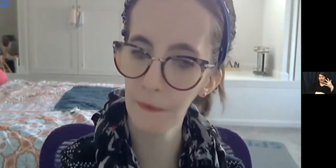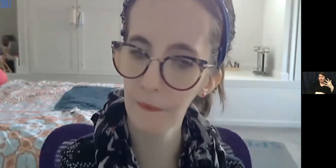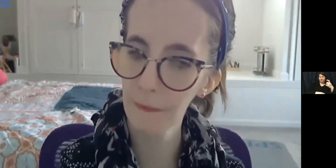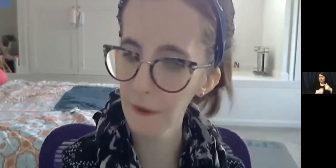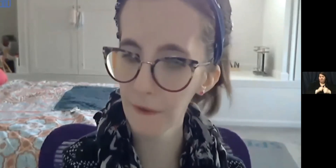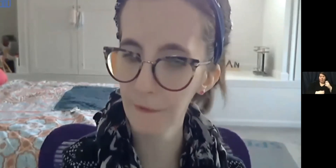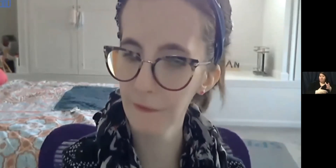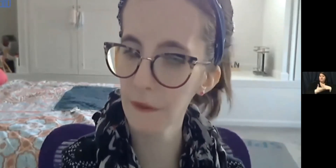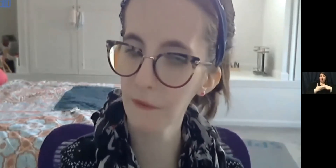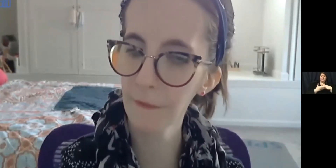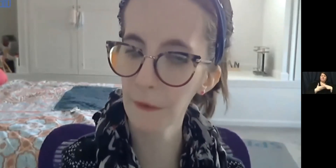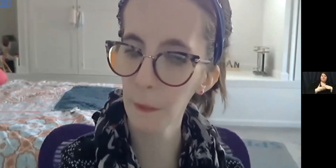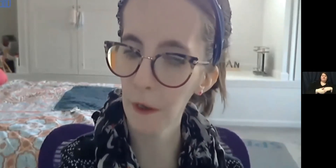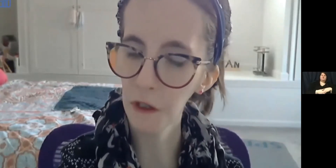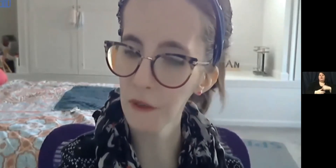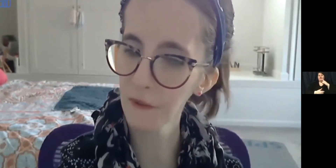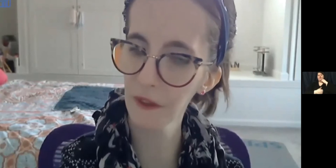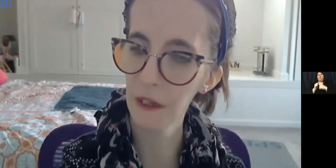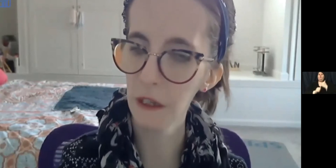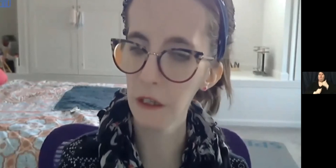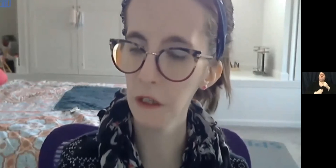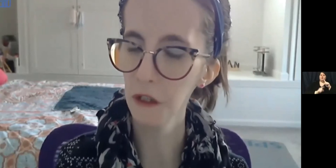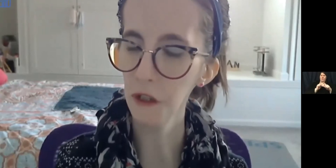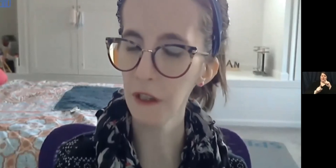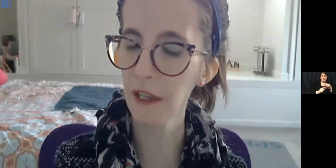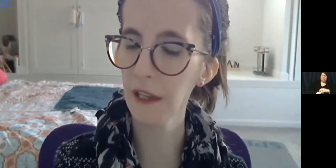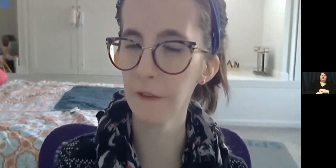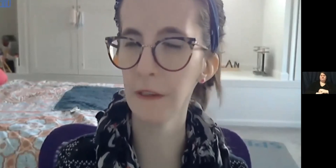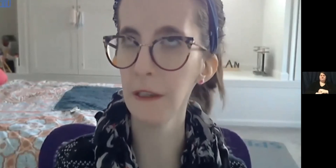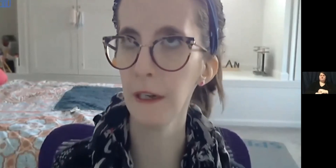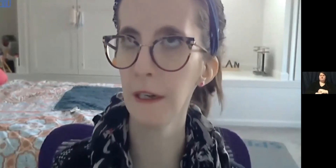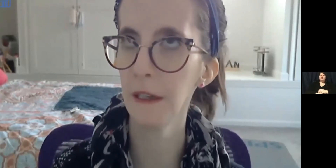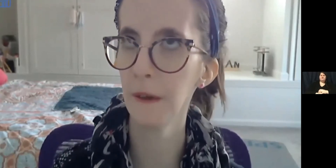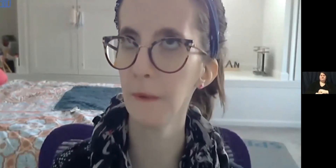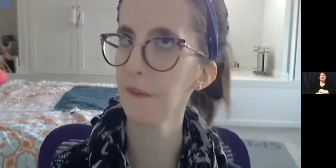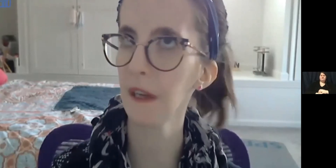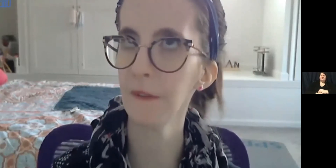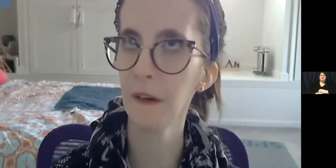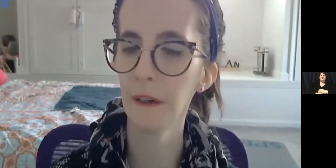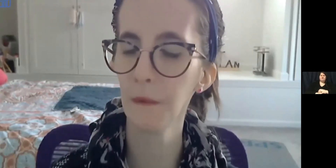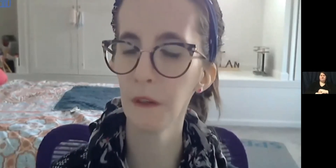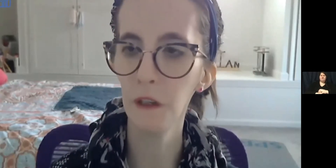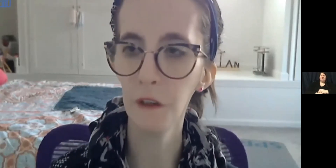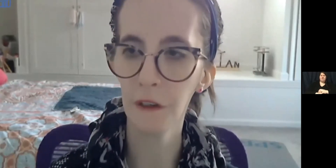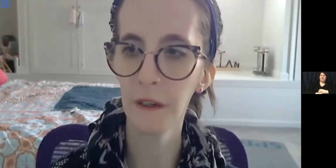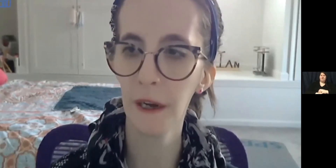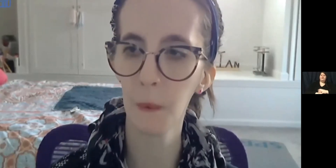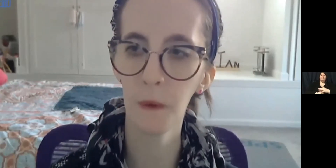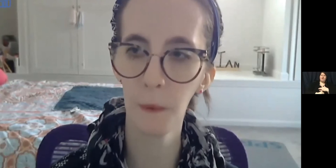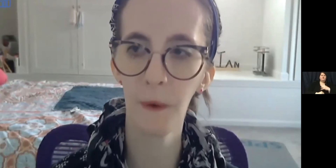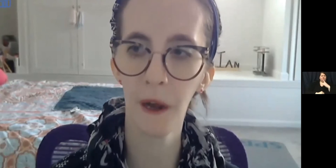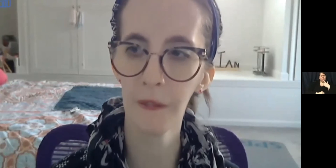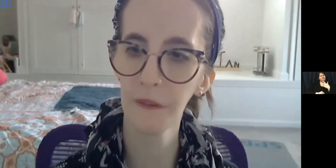most part for most of the questions. Chanel agreed, and it felt very reassuring